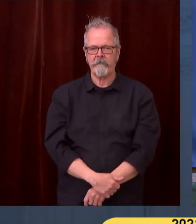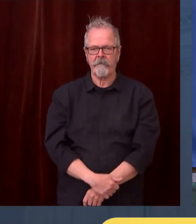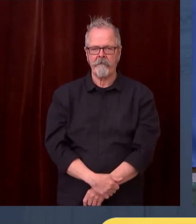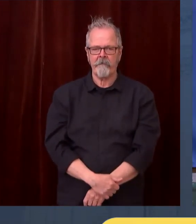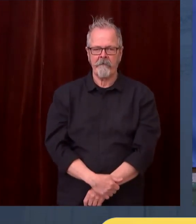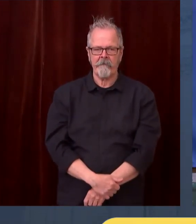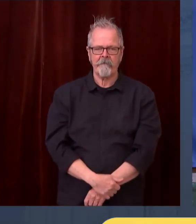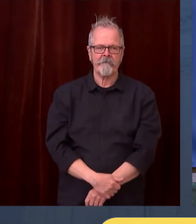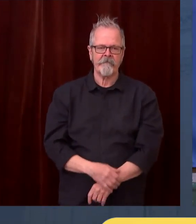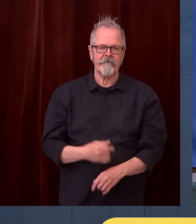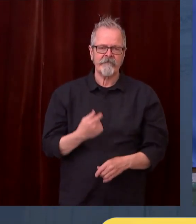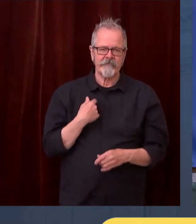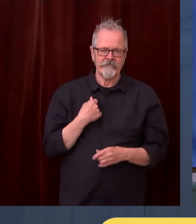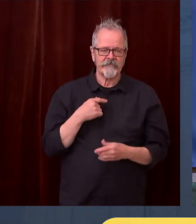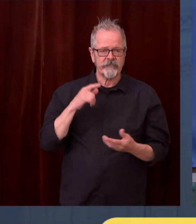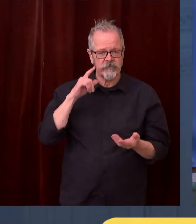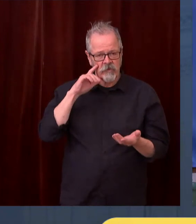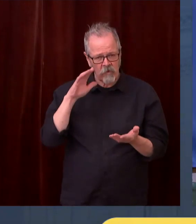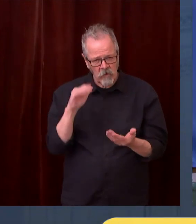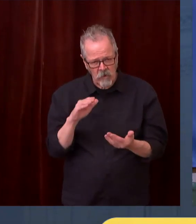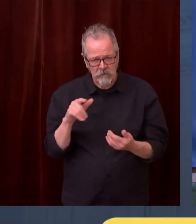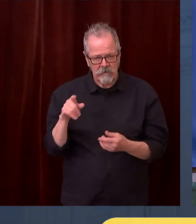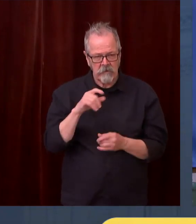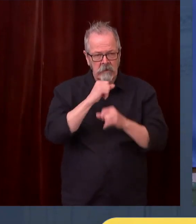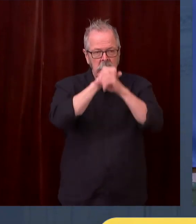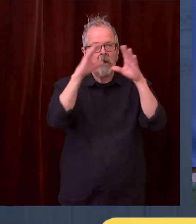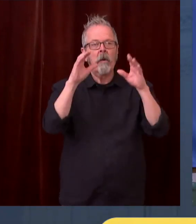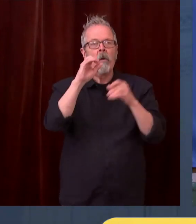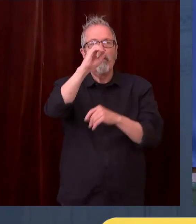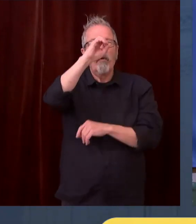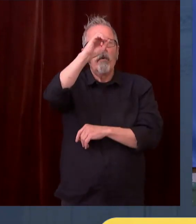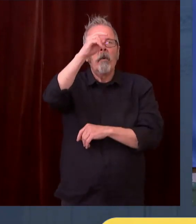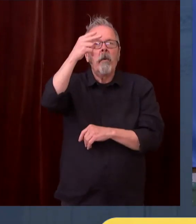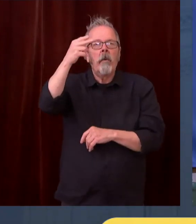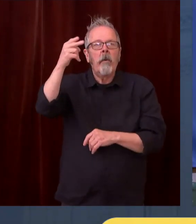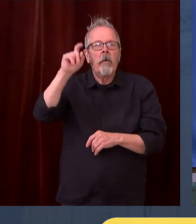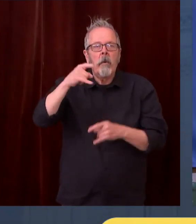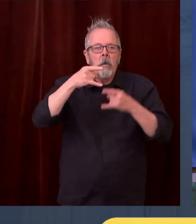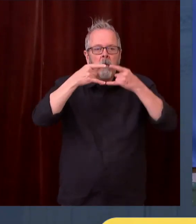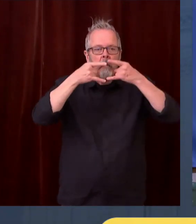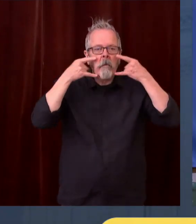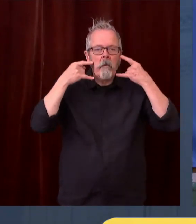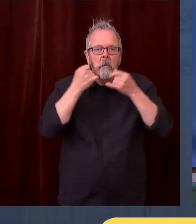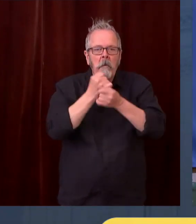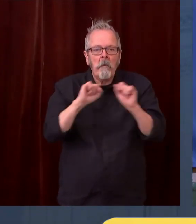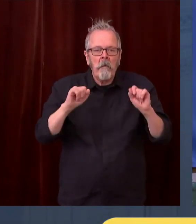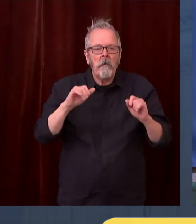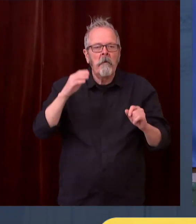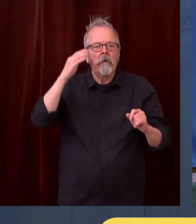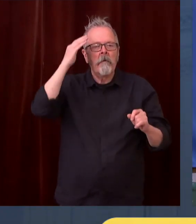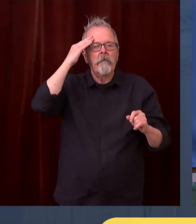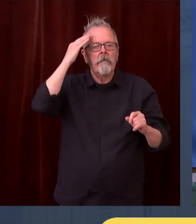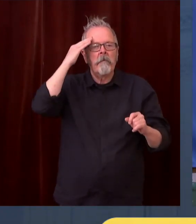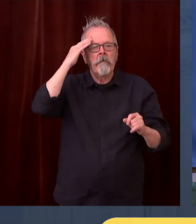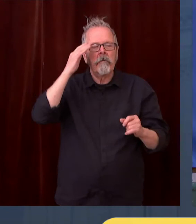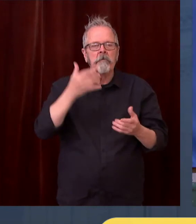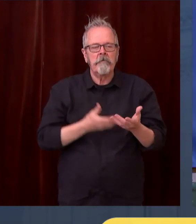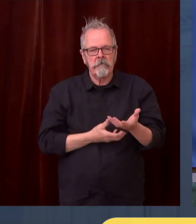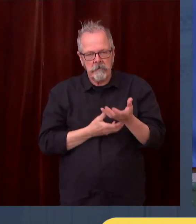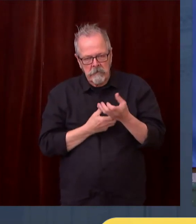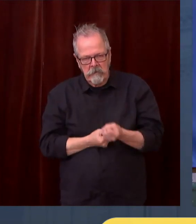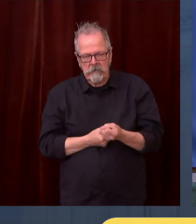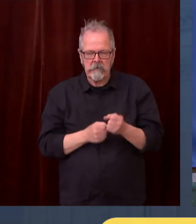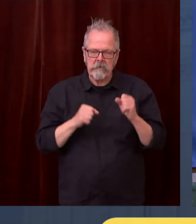the importance of the commitment, the confidence that we can get back on top of this virus, and the recognition that we have a